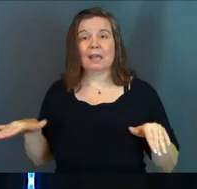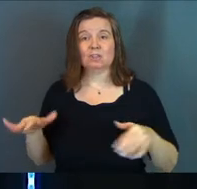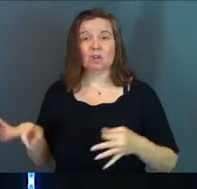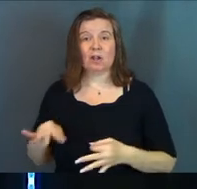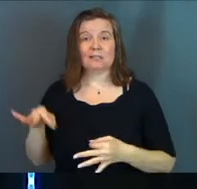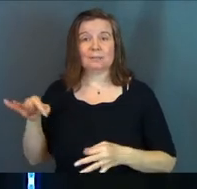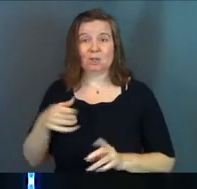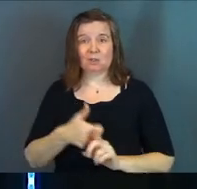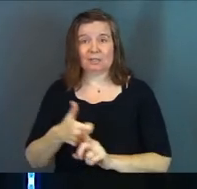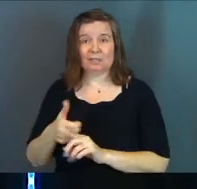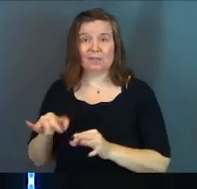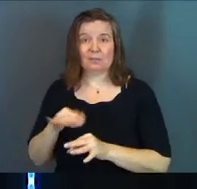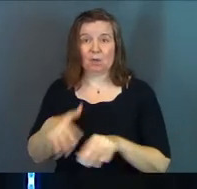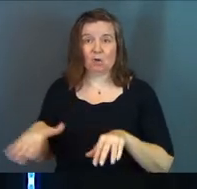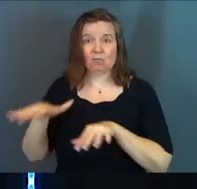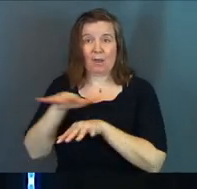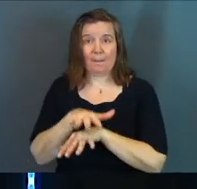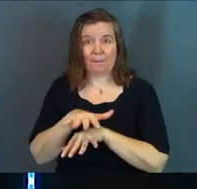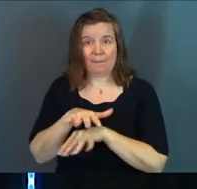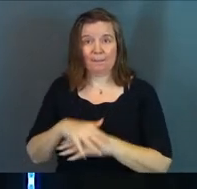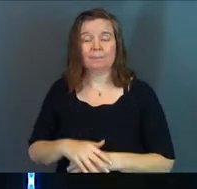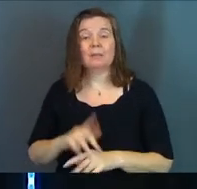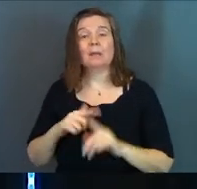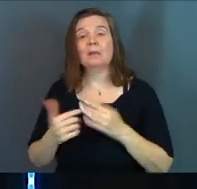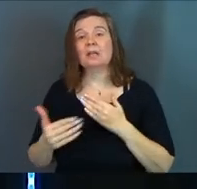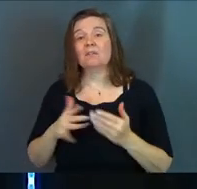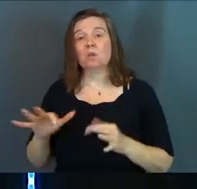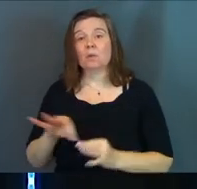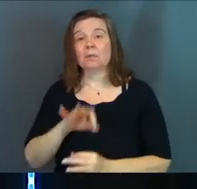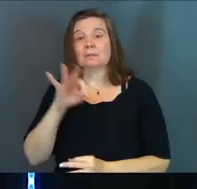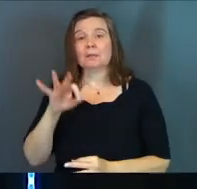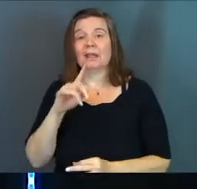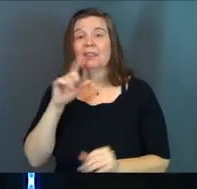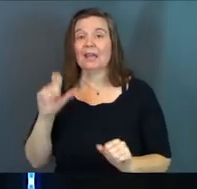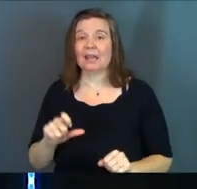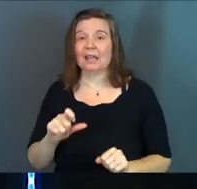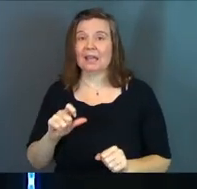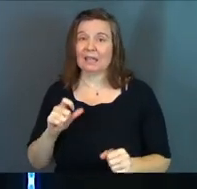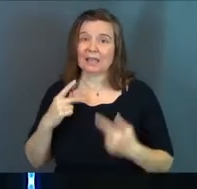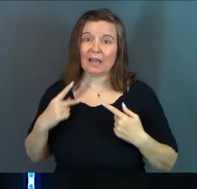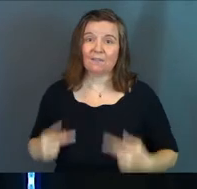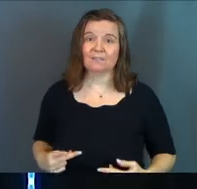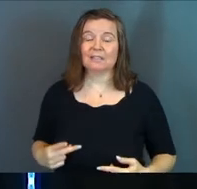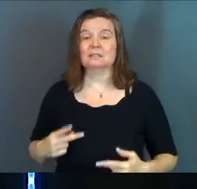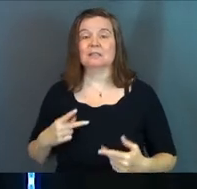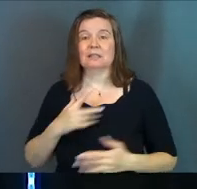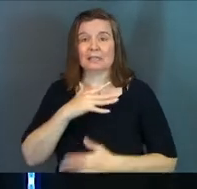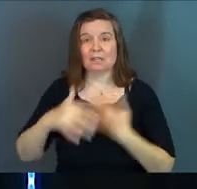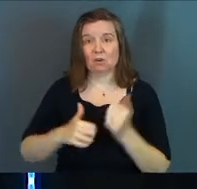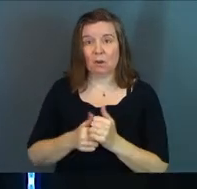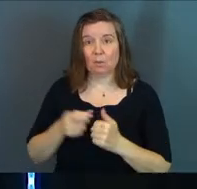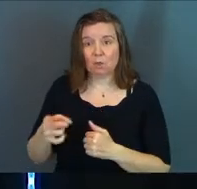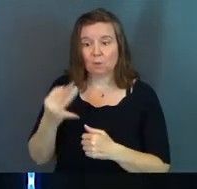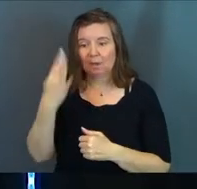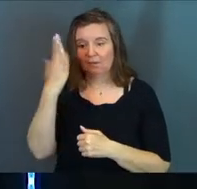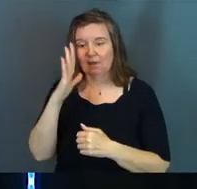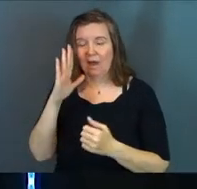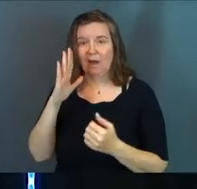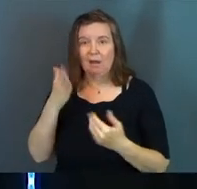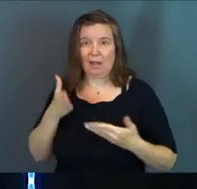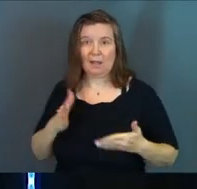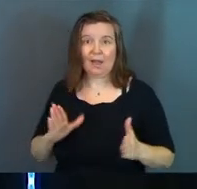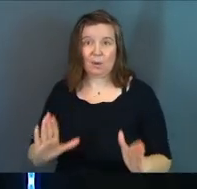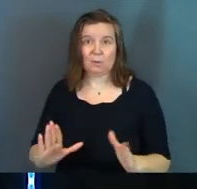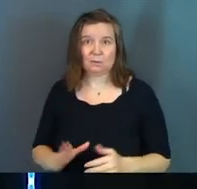spirits in the spirit realm. But even though they're spirits, they can physically interact with you if God allows it.